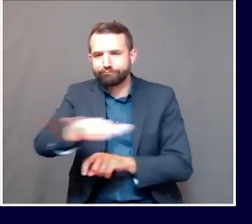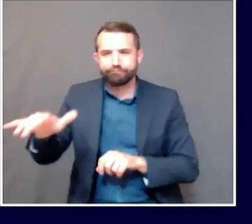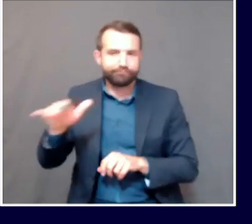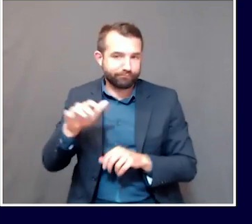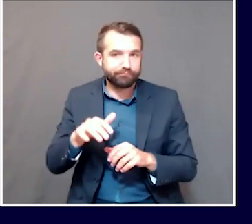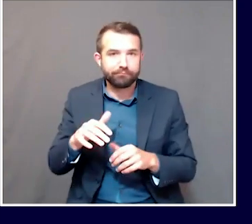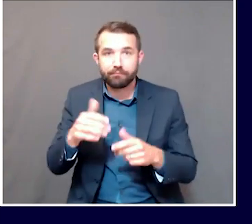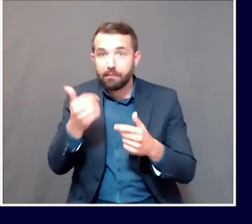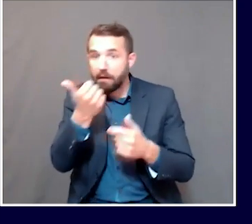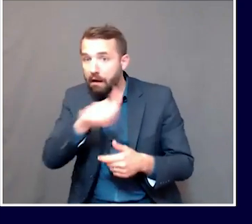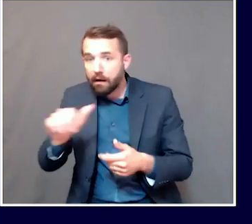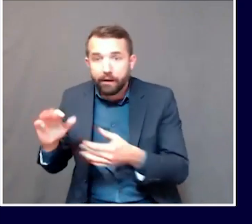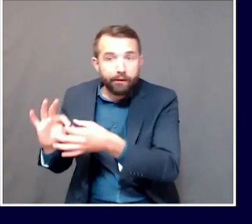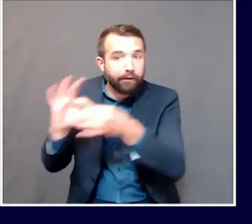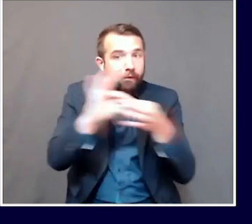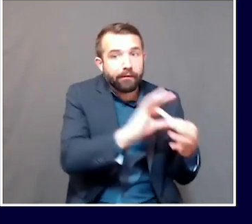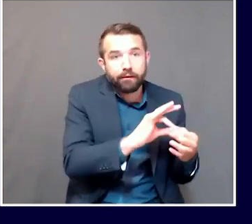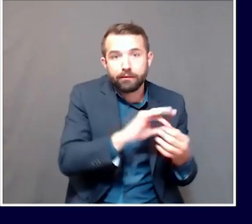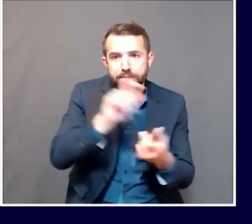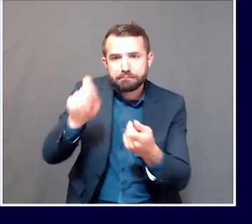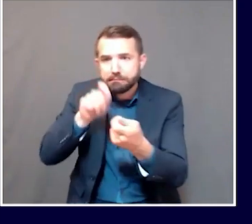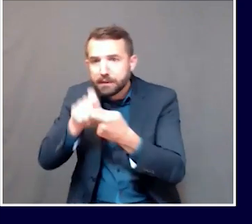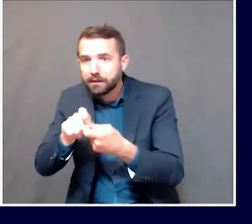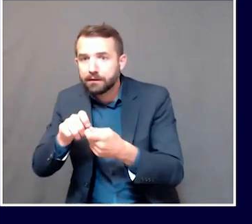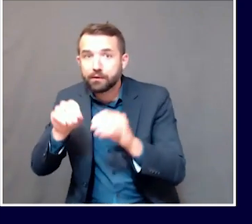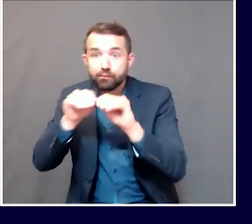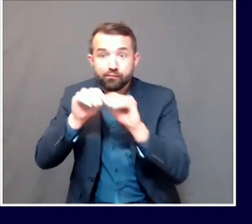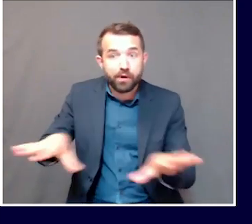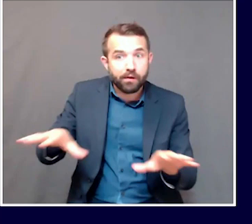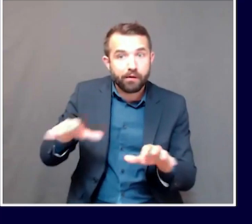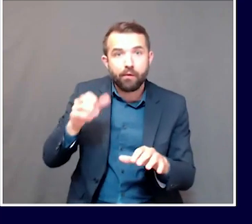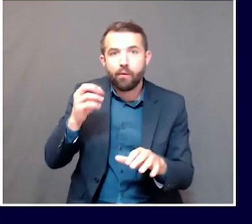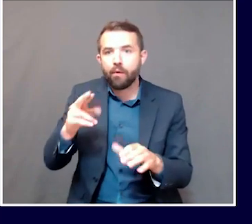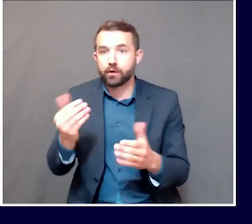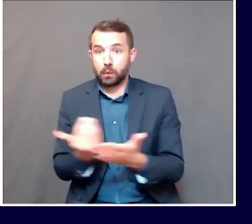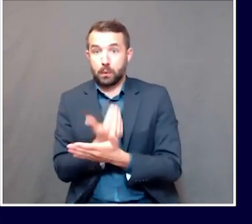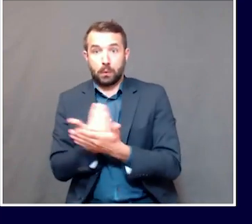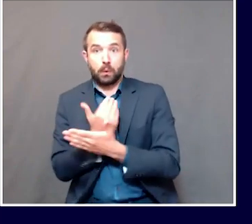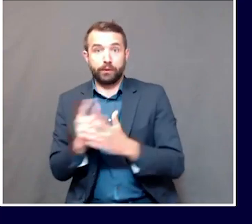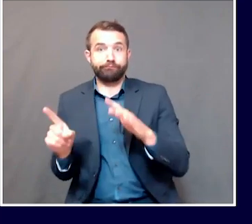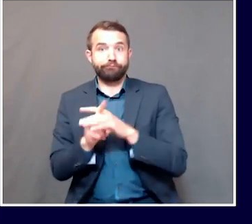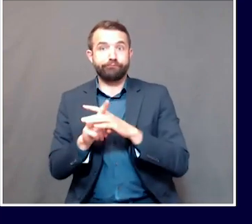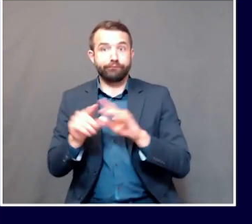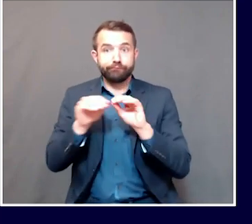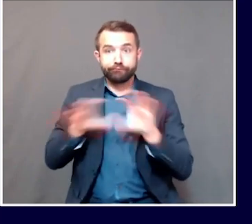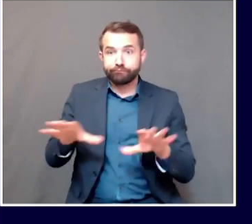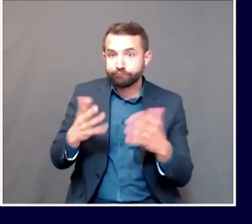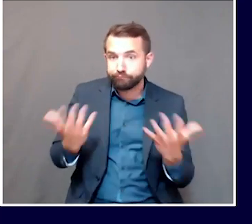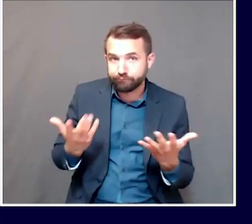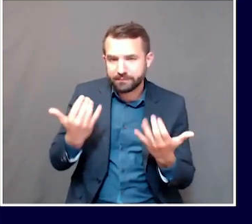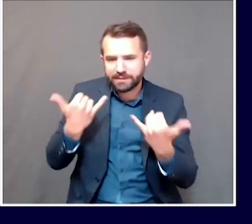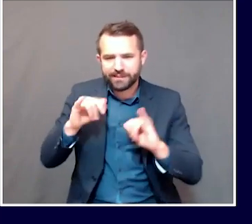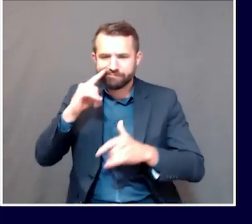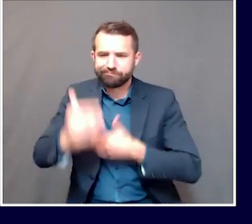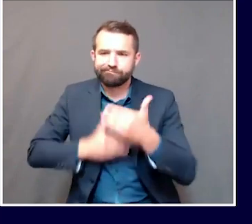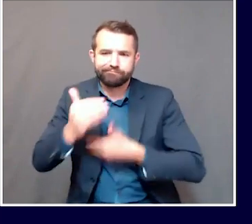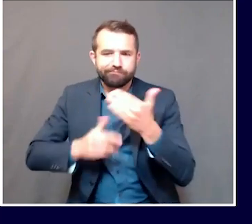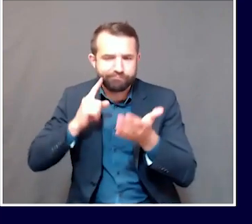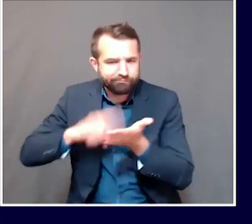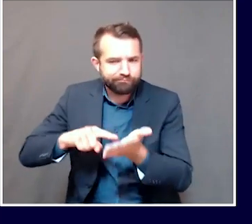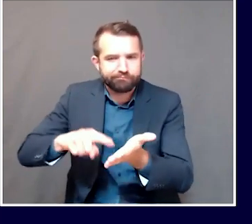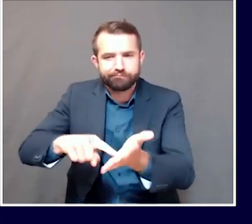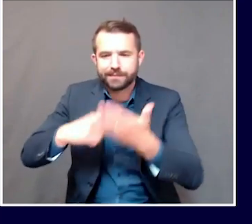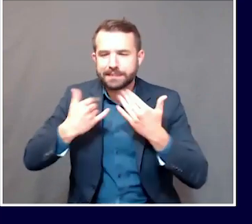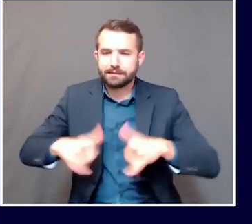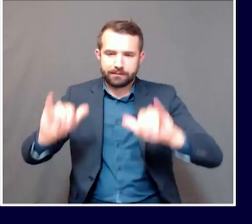linked to known outbreaks or whether any might represent new outbreaks. As that investigation and those investigations continue,